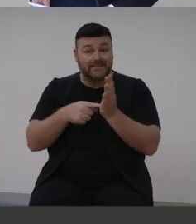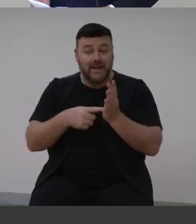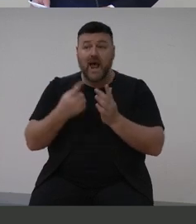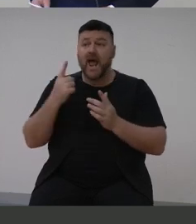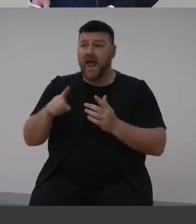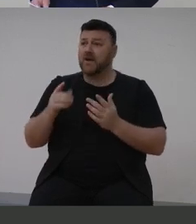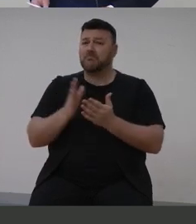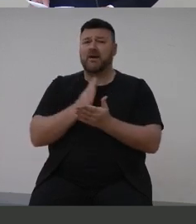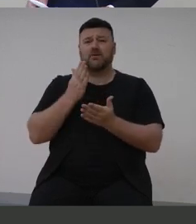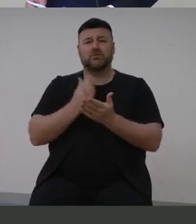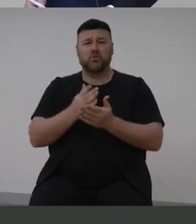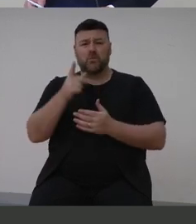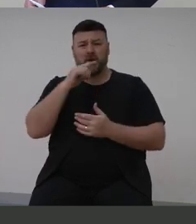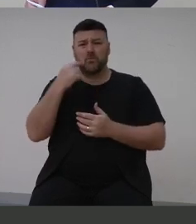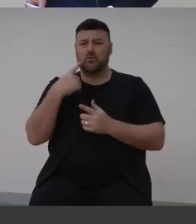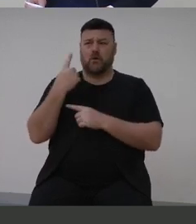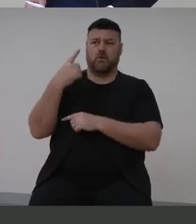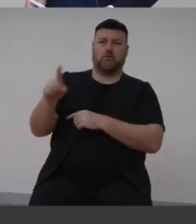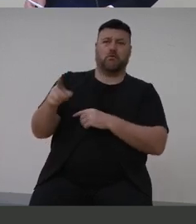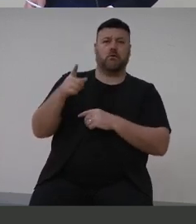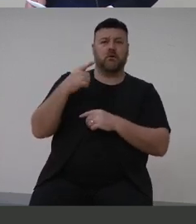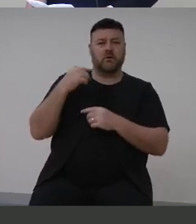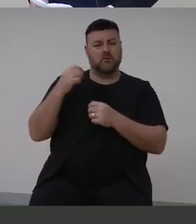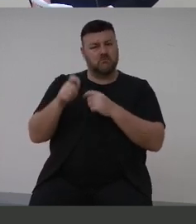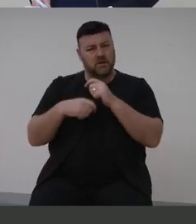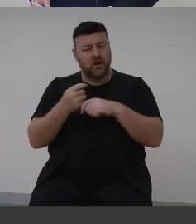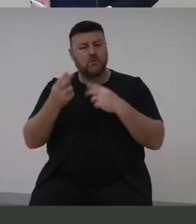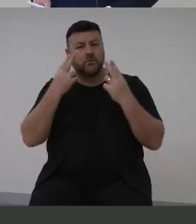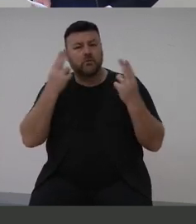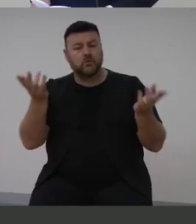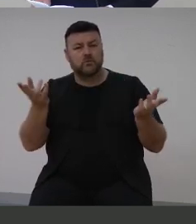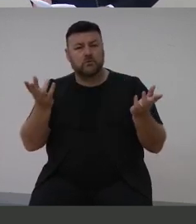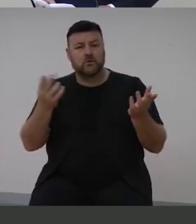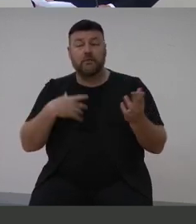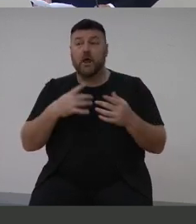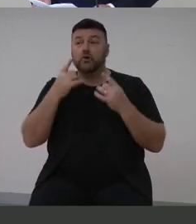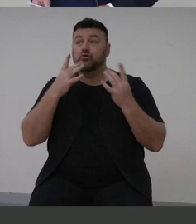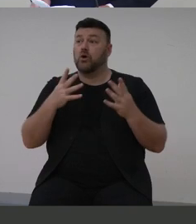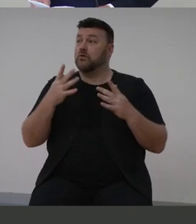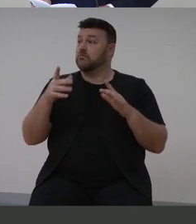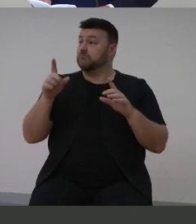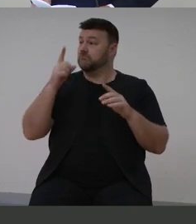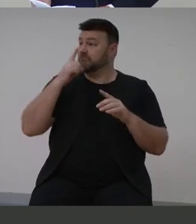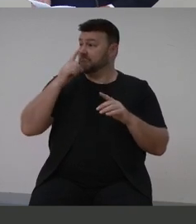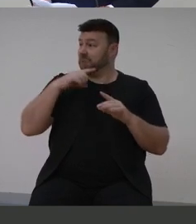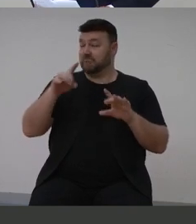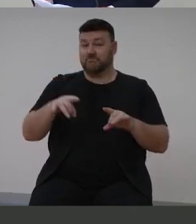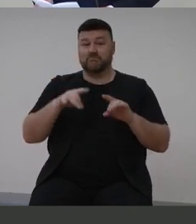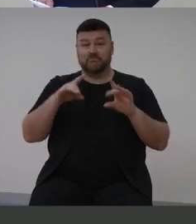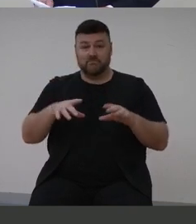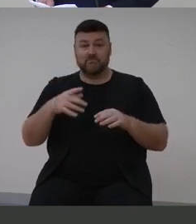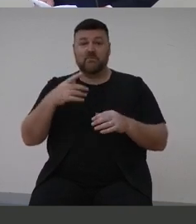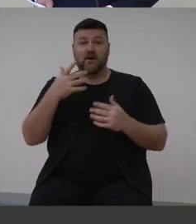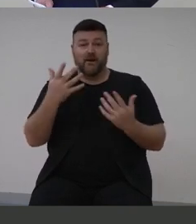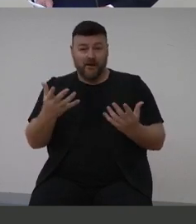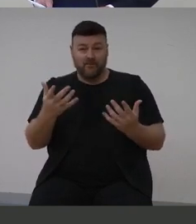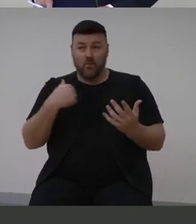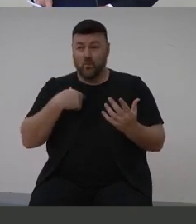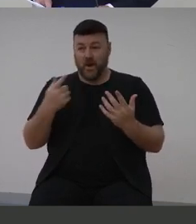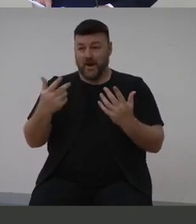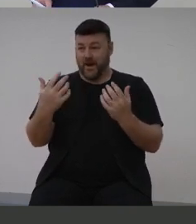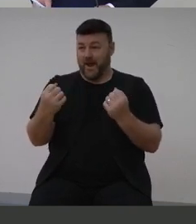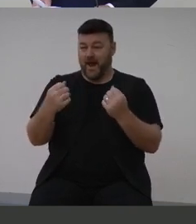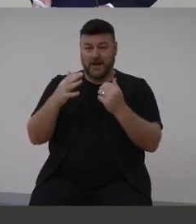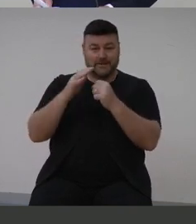Throughout the COVID-19 pandemic, Australians have shown themselves to be strong and resilient. We are navigating the pandemic in a very Australian way.